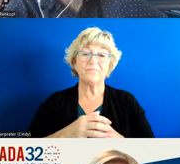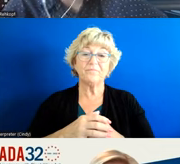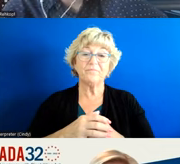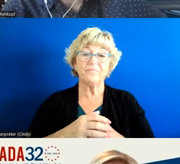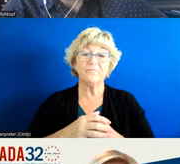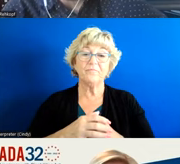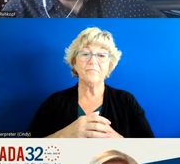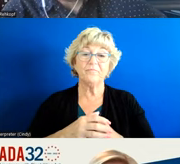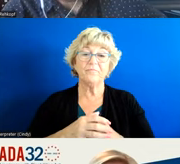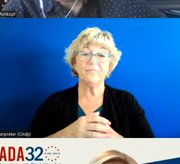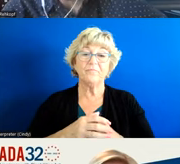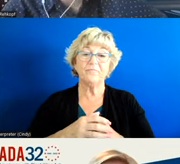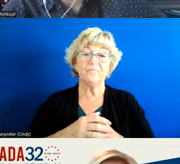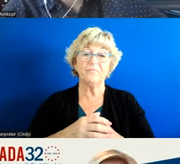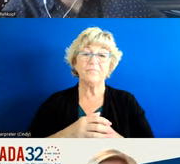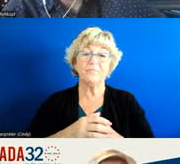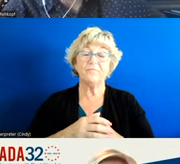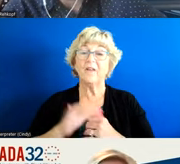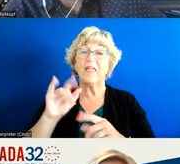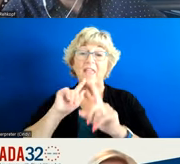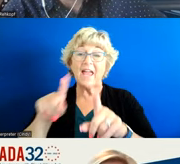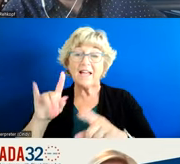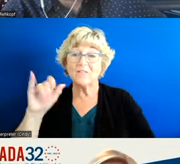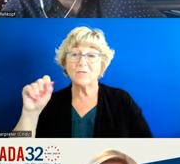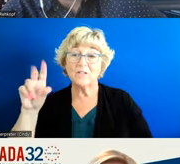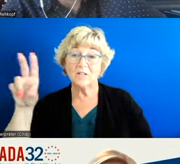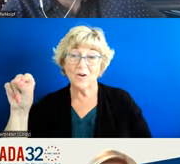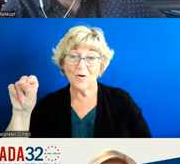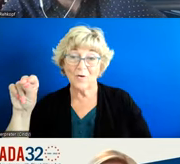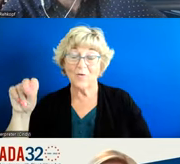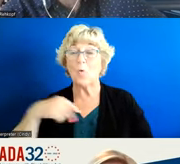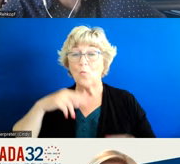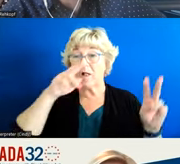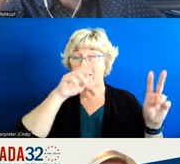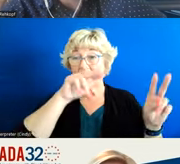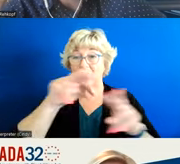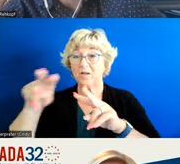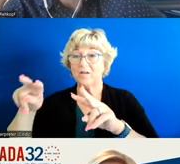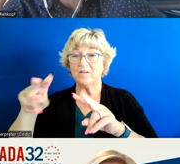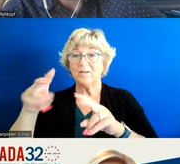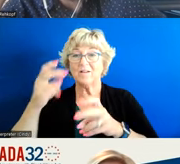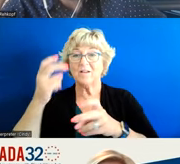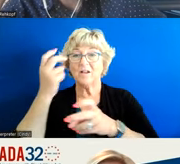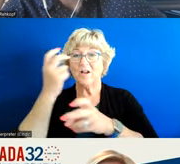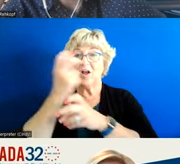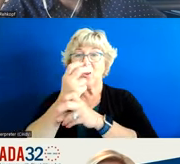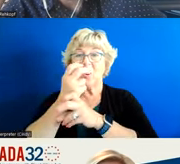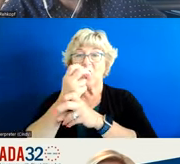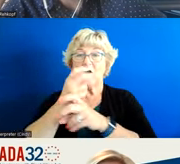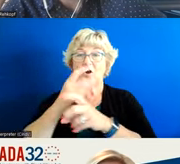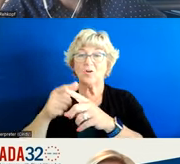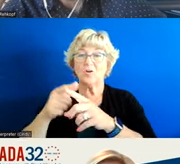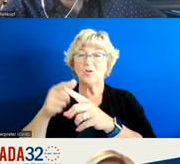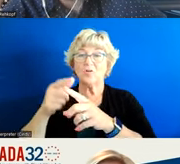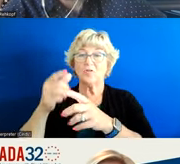um so the the quick answer is no um we've looked at some of that data and had trouble getting some of that that we felt